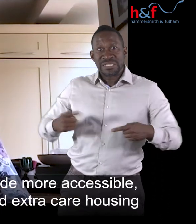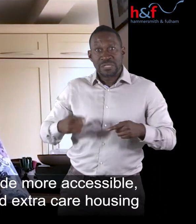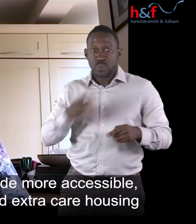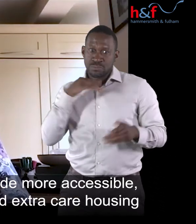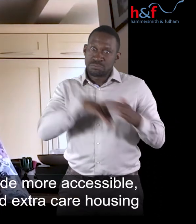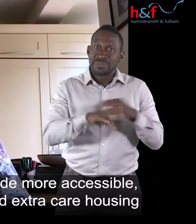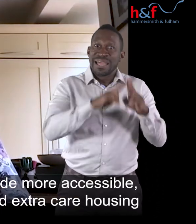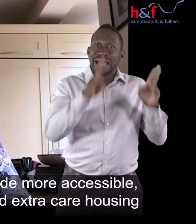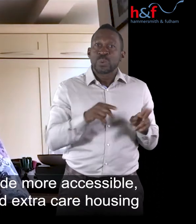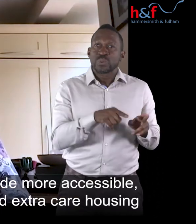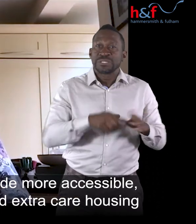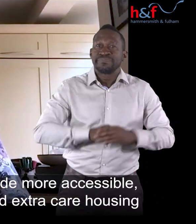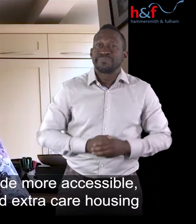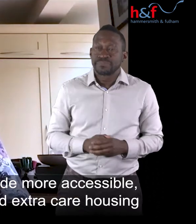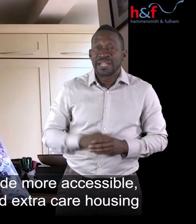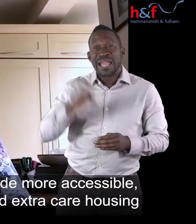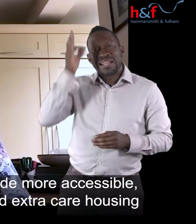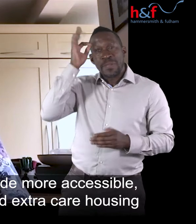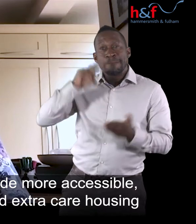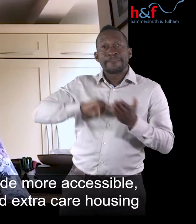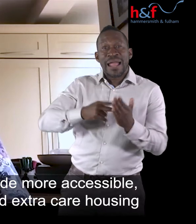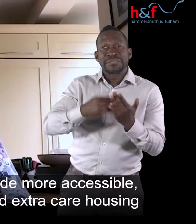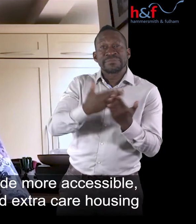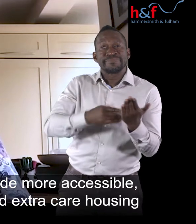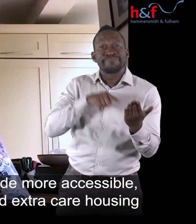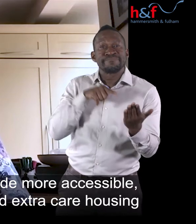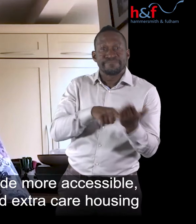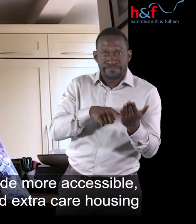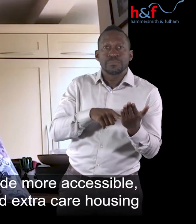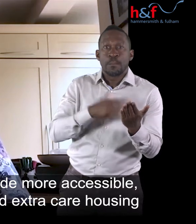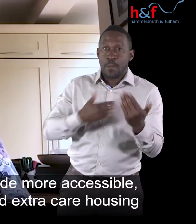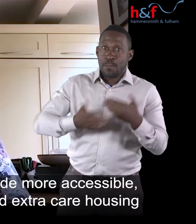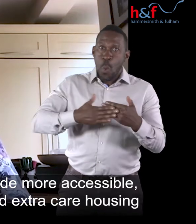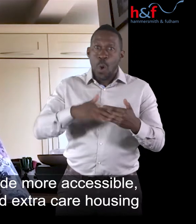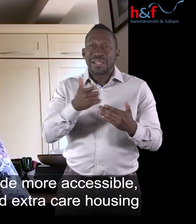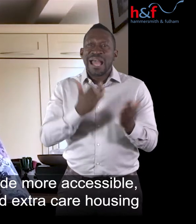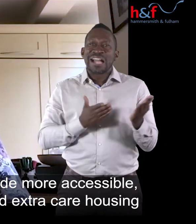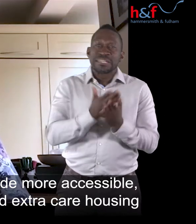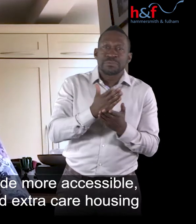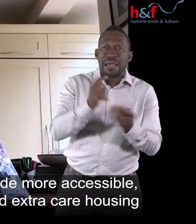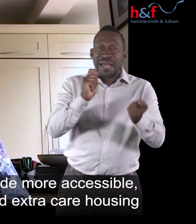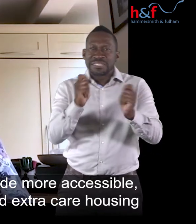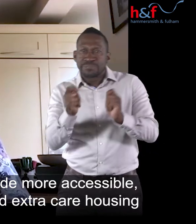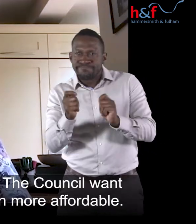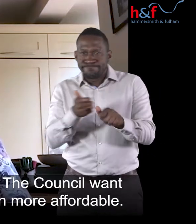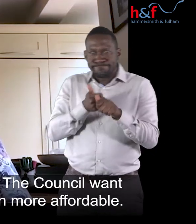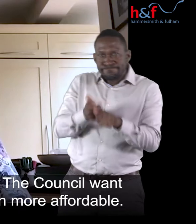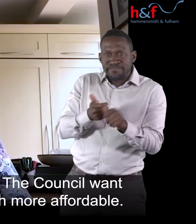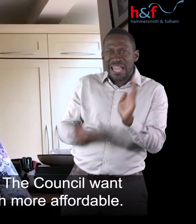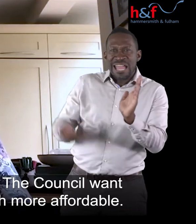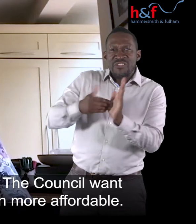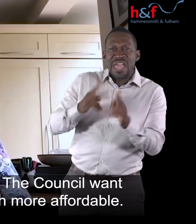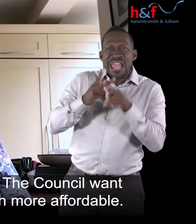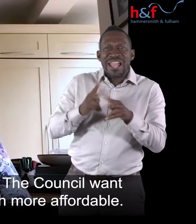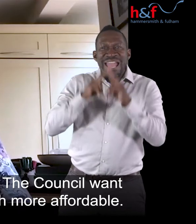provide more accessible, adaptable, supported and extra care housing for